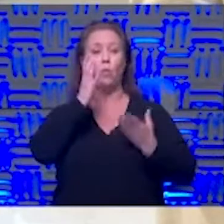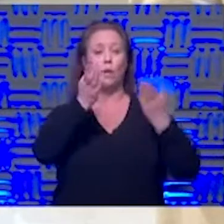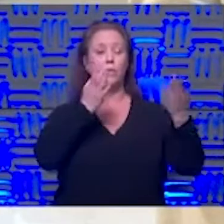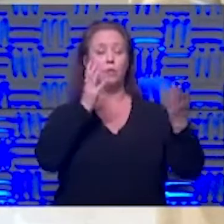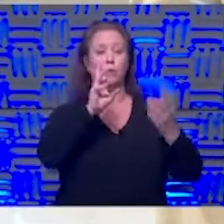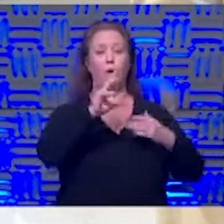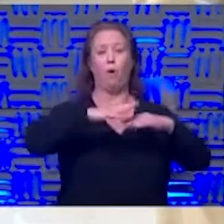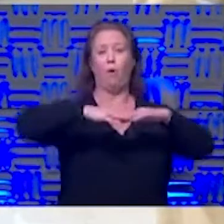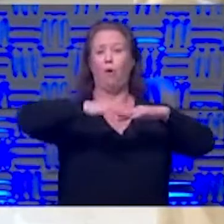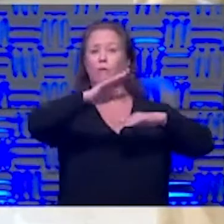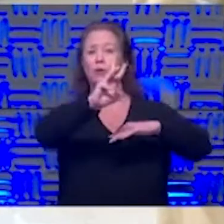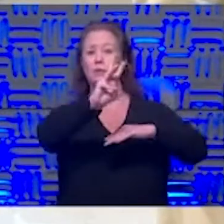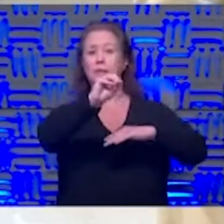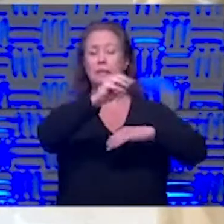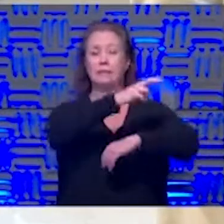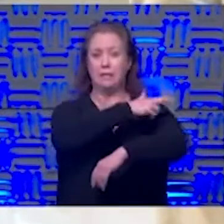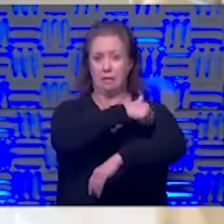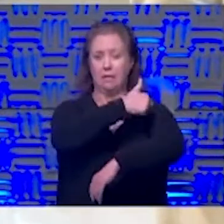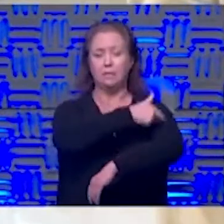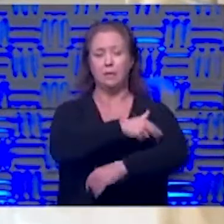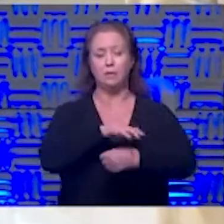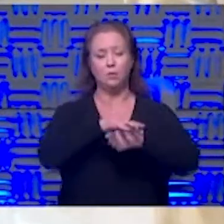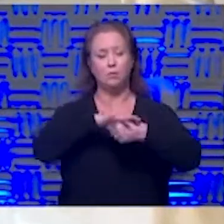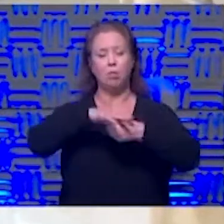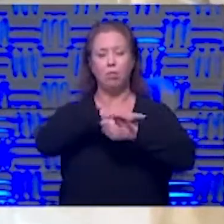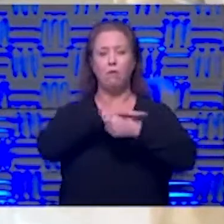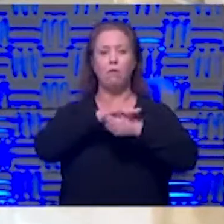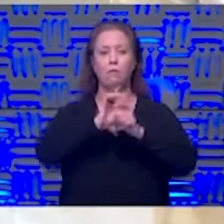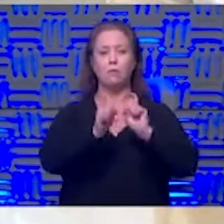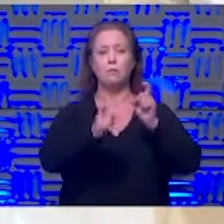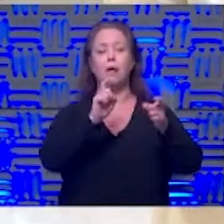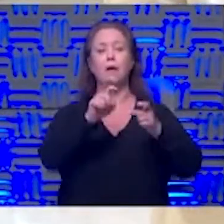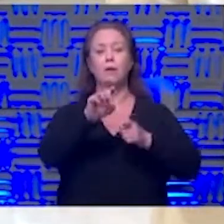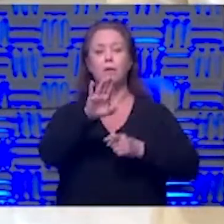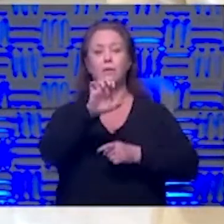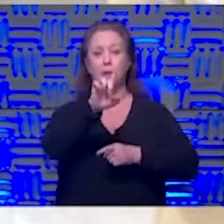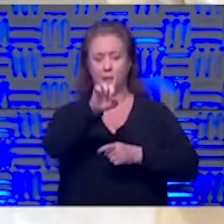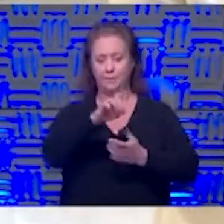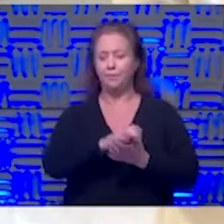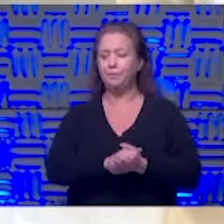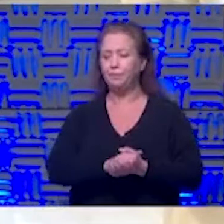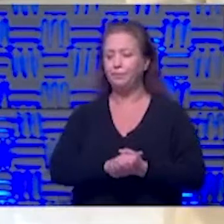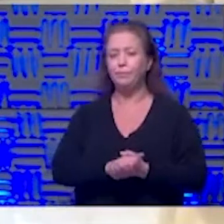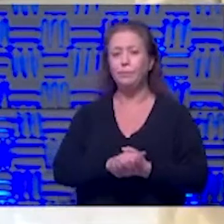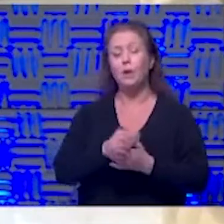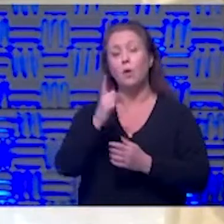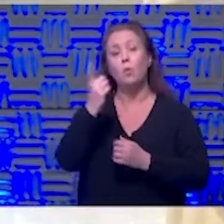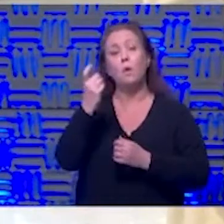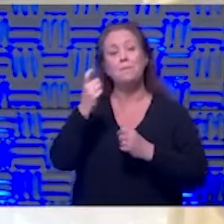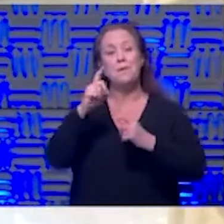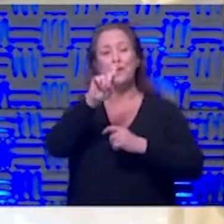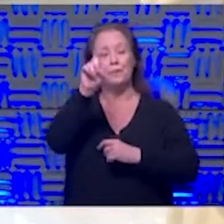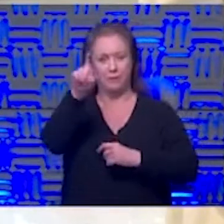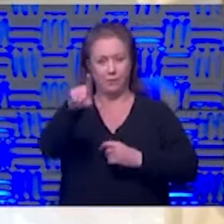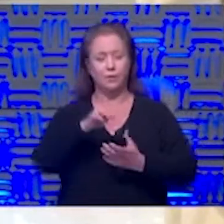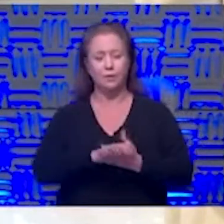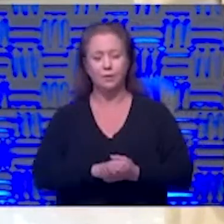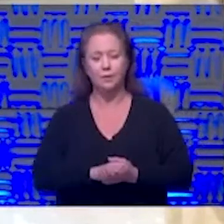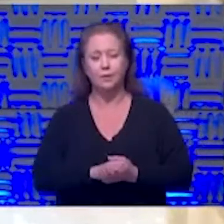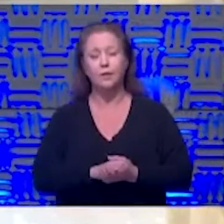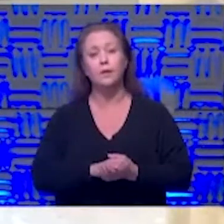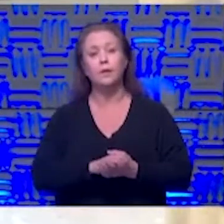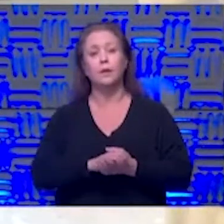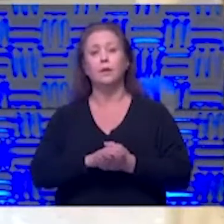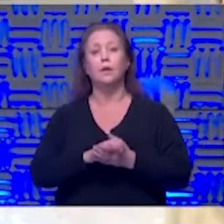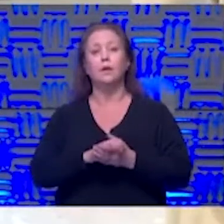so it really is a local supplier of blood okay good to know and debbie last question um can you give we